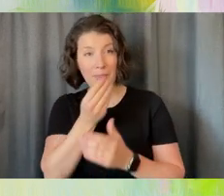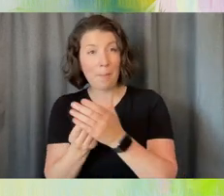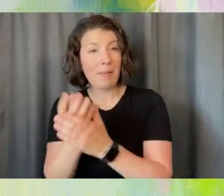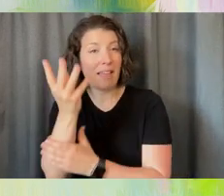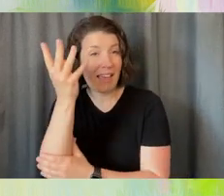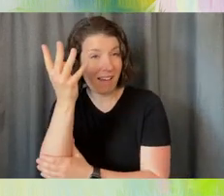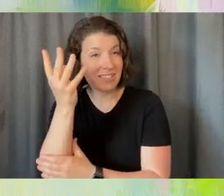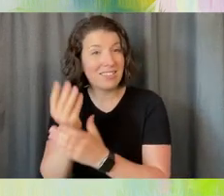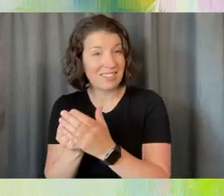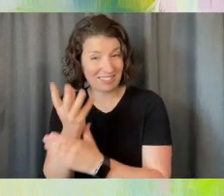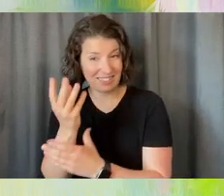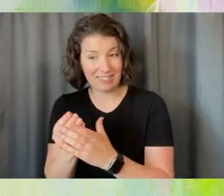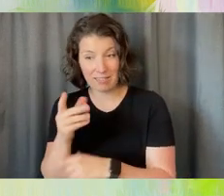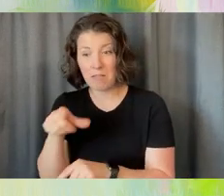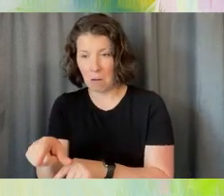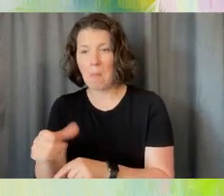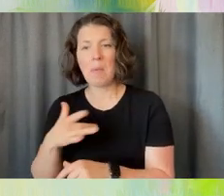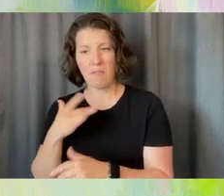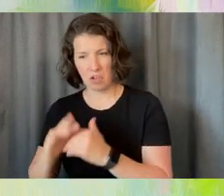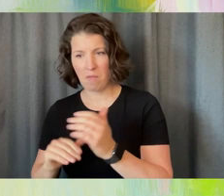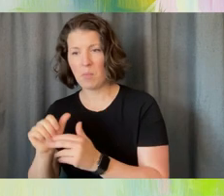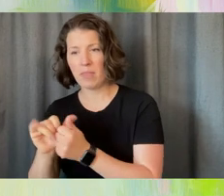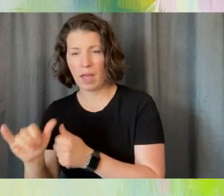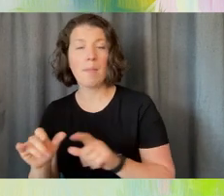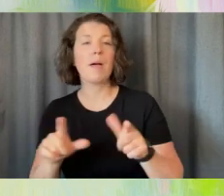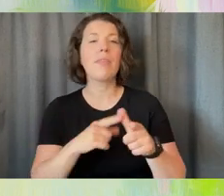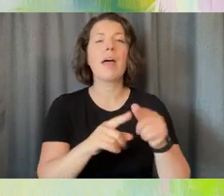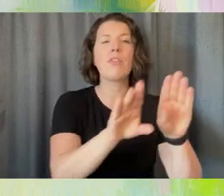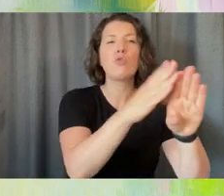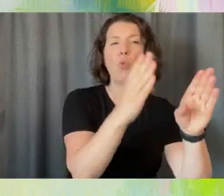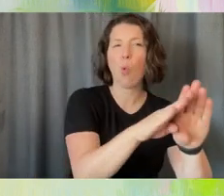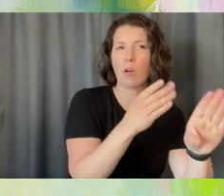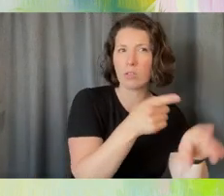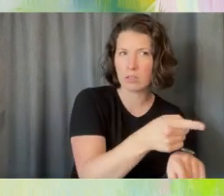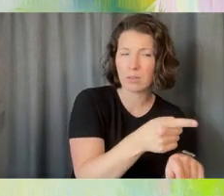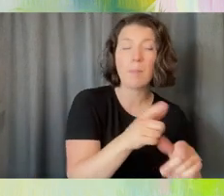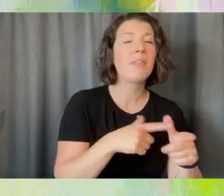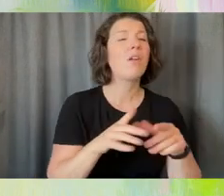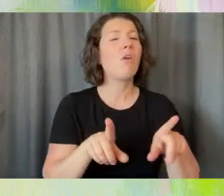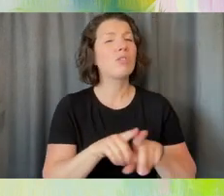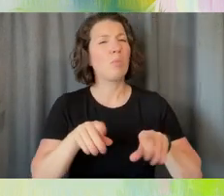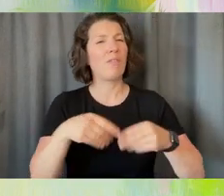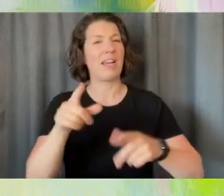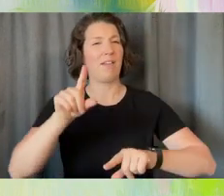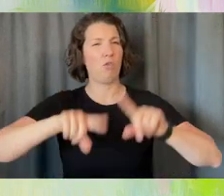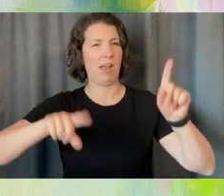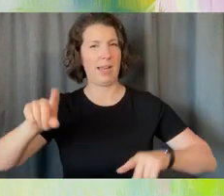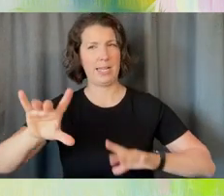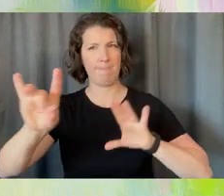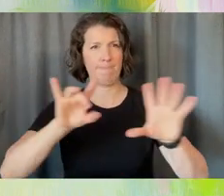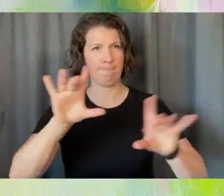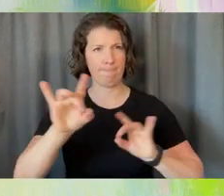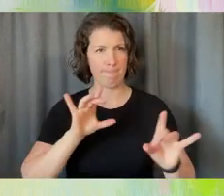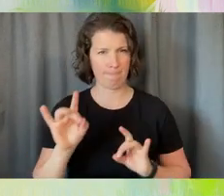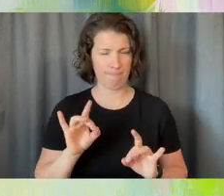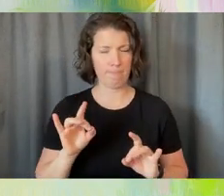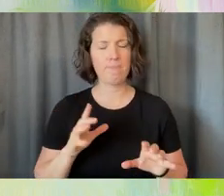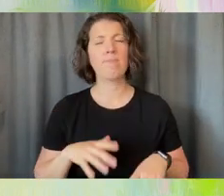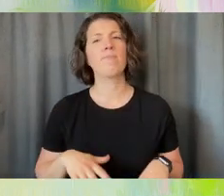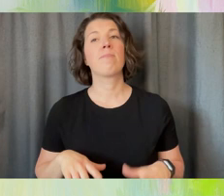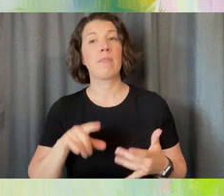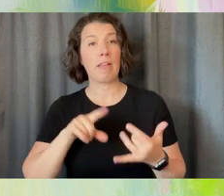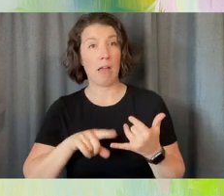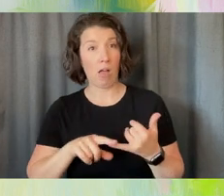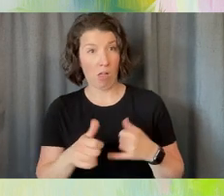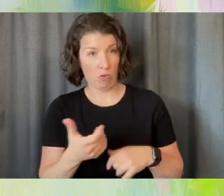lot of people. And the doors. But then providing a variety. The last thing we learned when we did the simulation without the last thing, but the other thing I wanted to tell you about